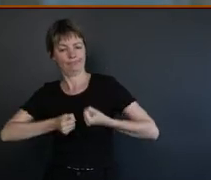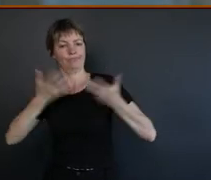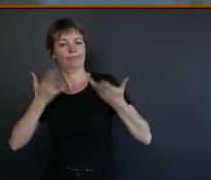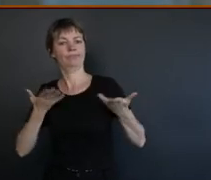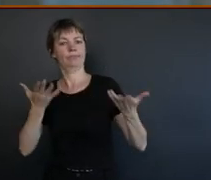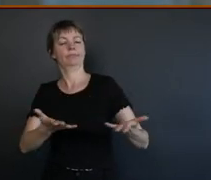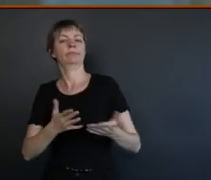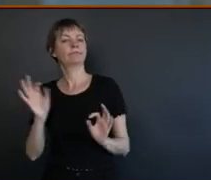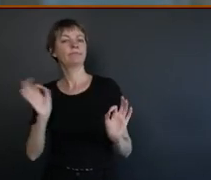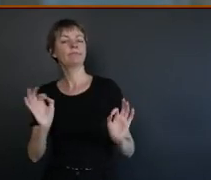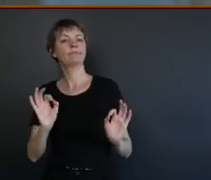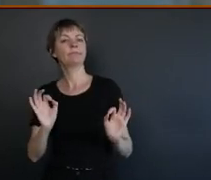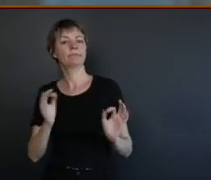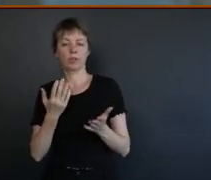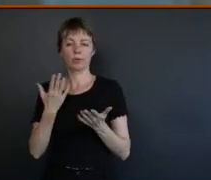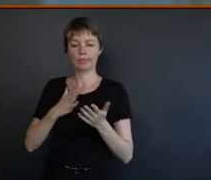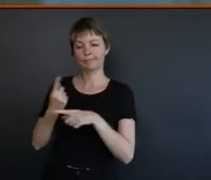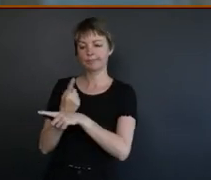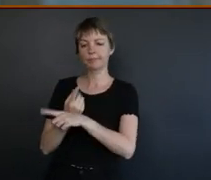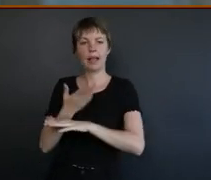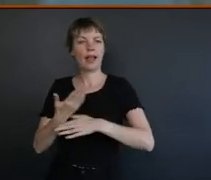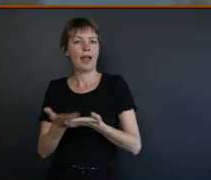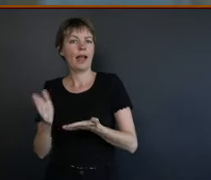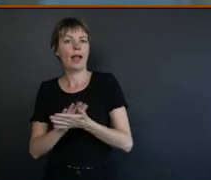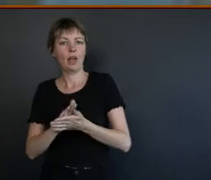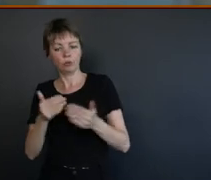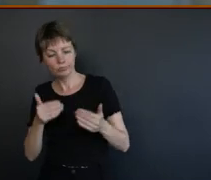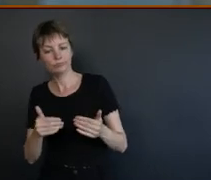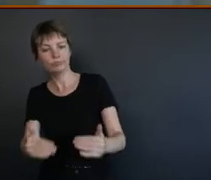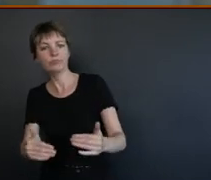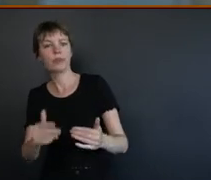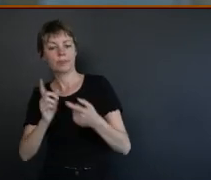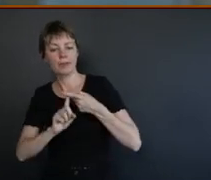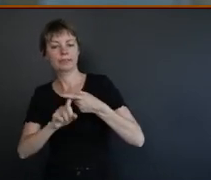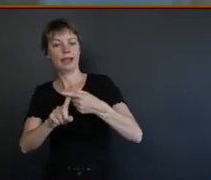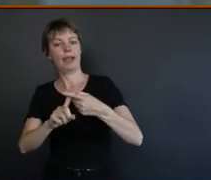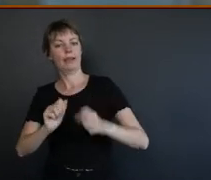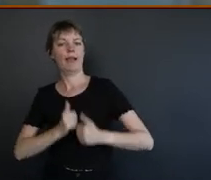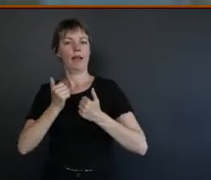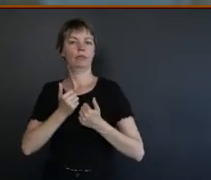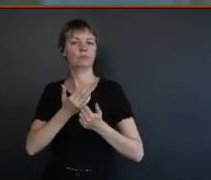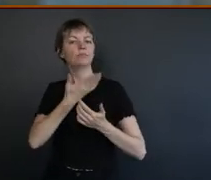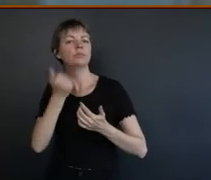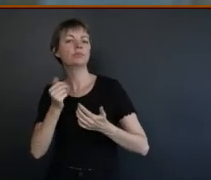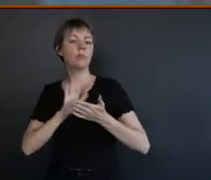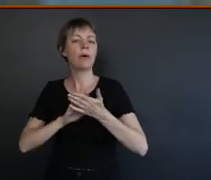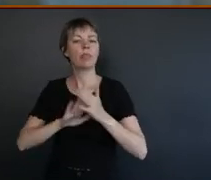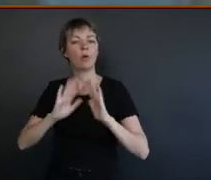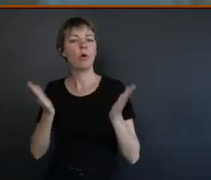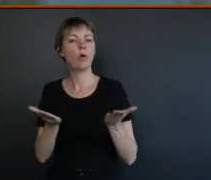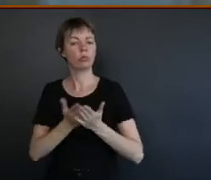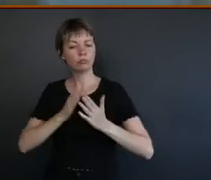forward and maintain our environment and our beautiful mother, Mother Earth. You know, we're talking about saving